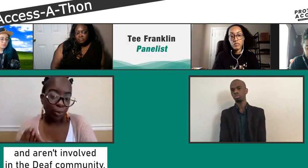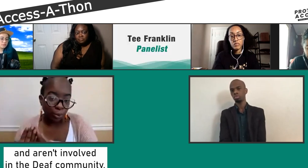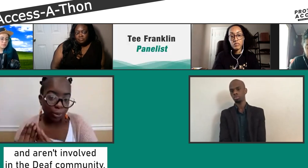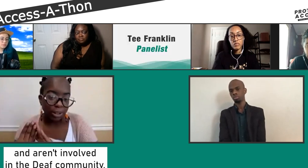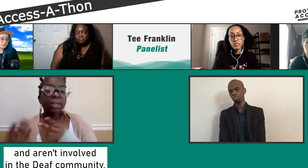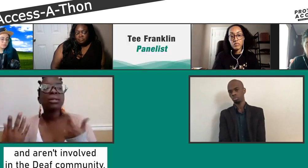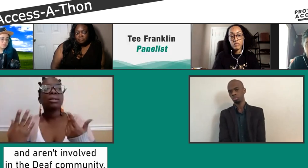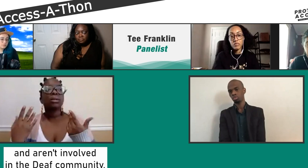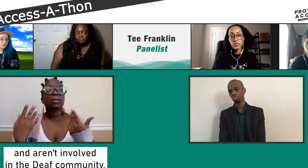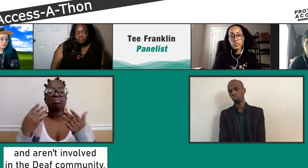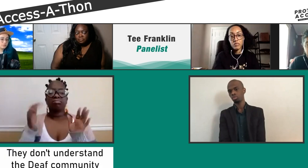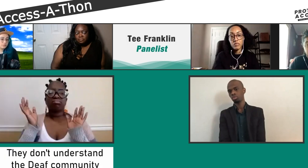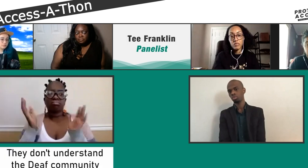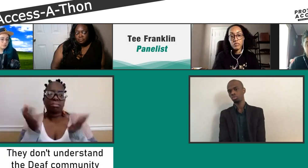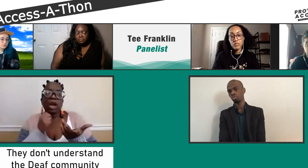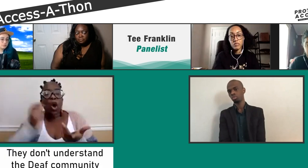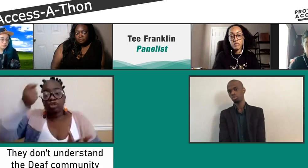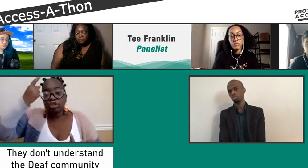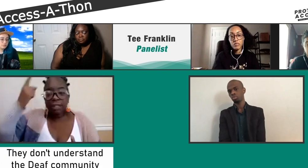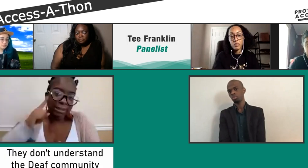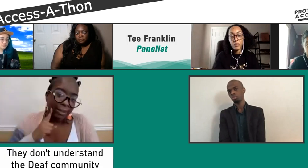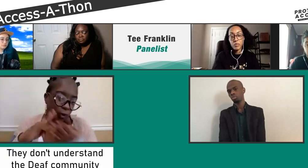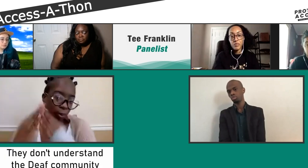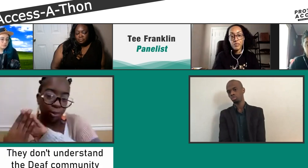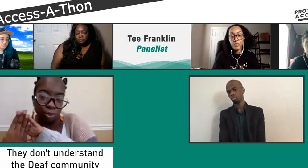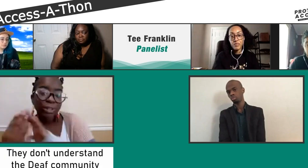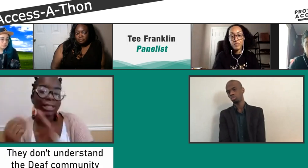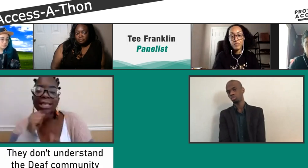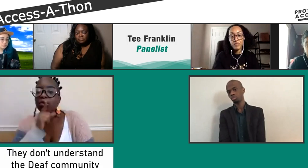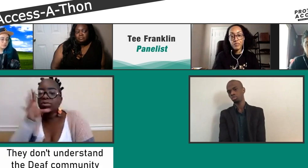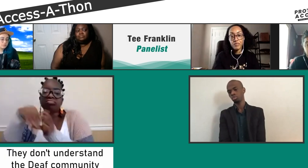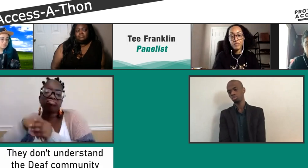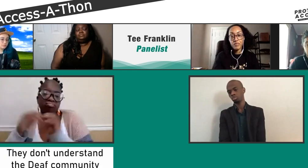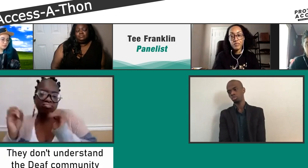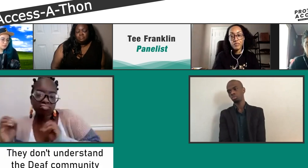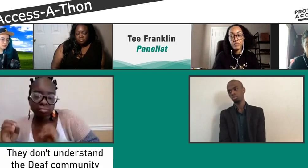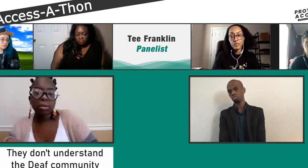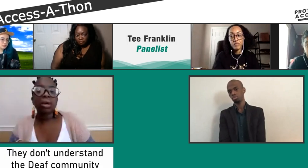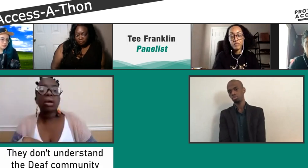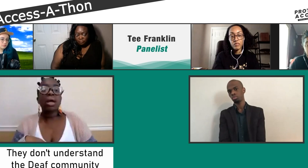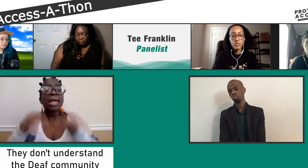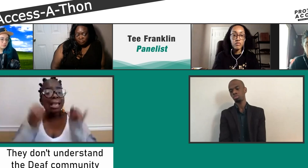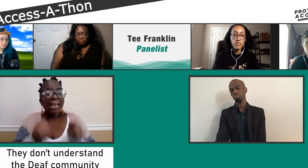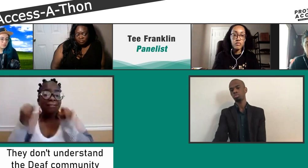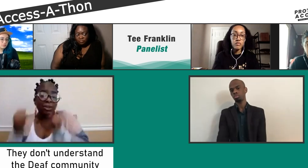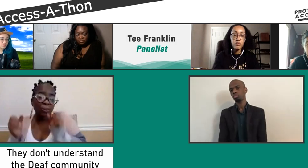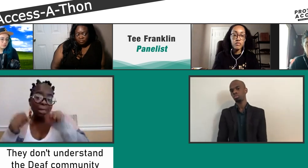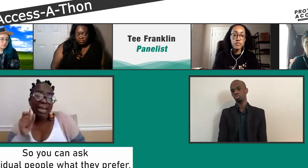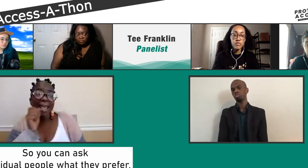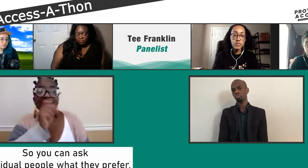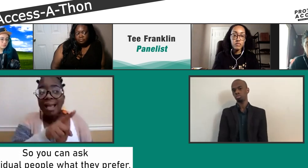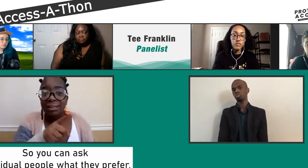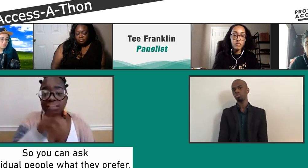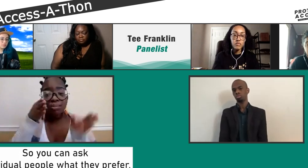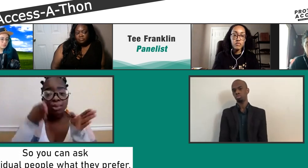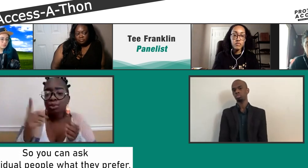likely, they prefer that because they were not born deaf, and they became deafened later in life. And they most likely don't understand the deaf culture